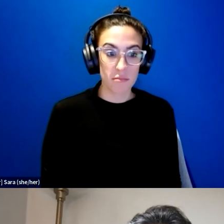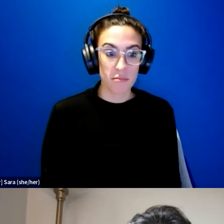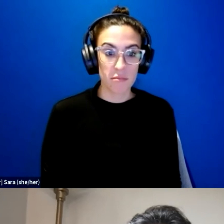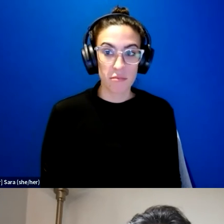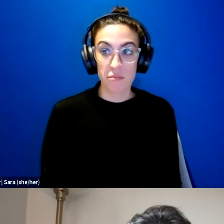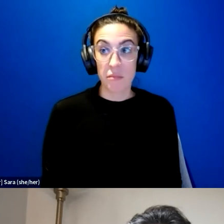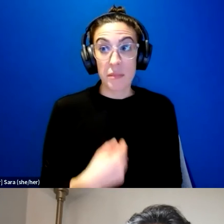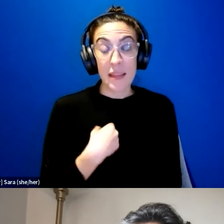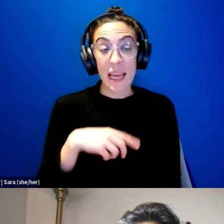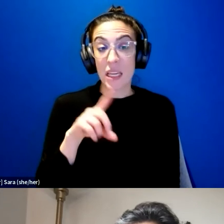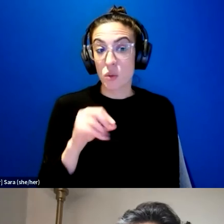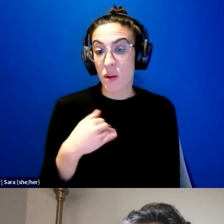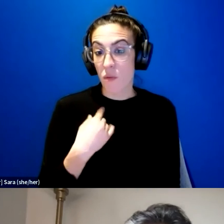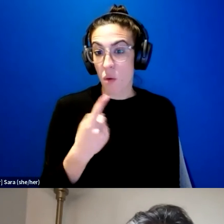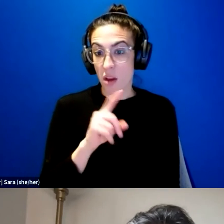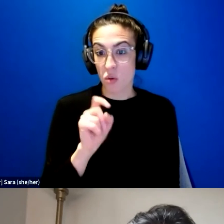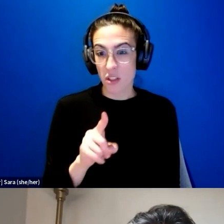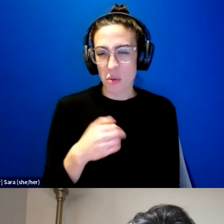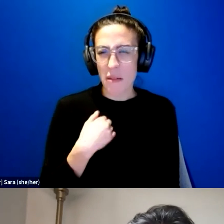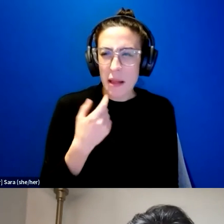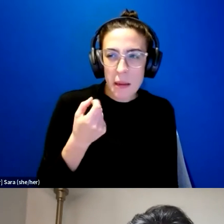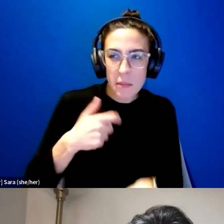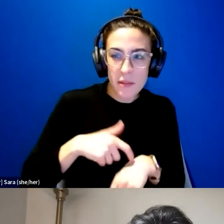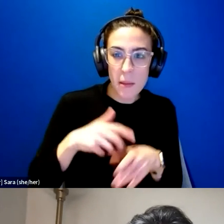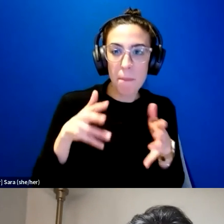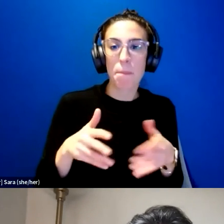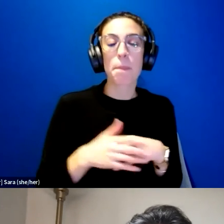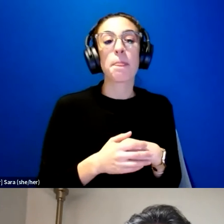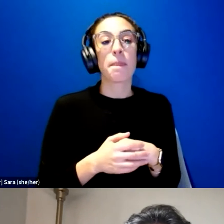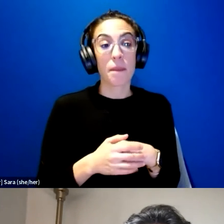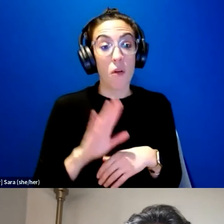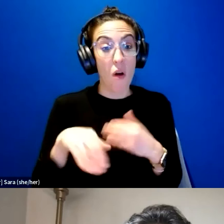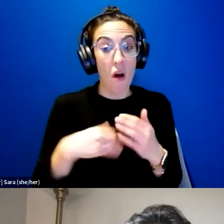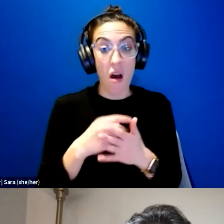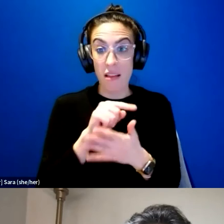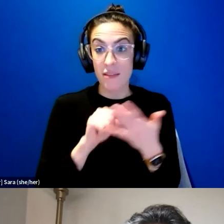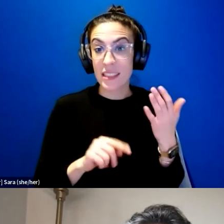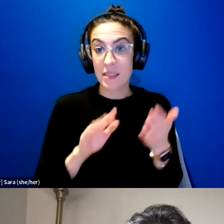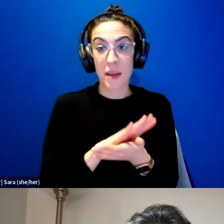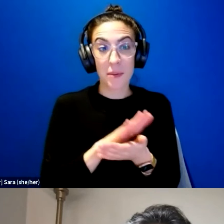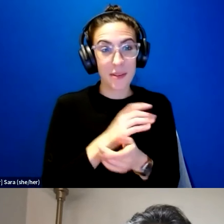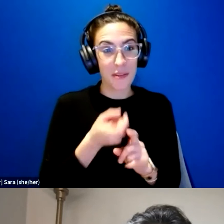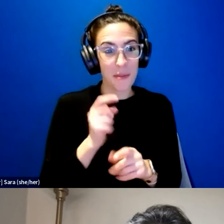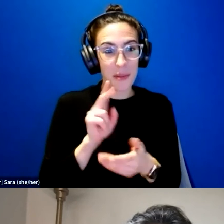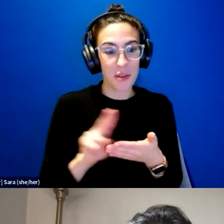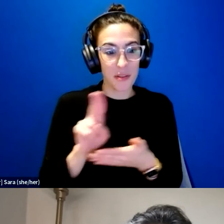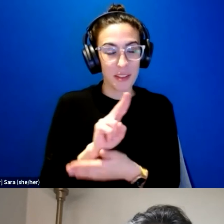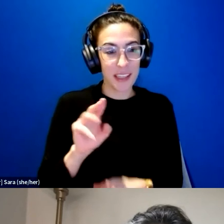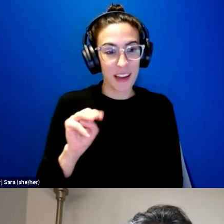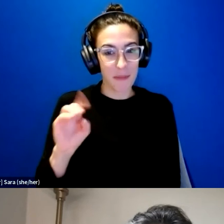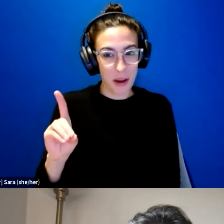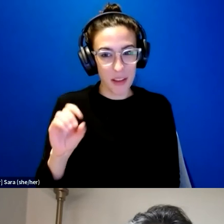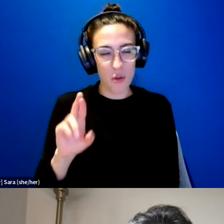I do have one question. have just a little bit of time. All of these papers are based out of the University of Maryland or in